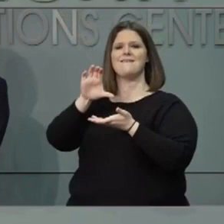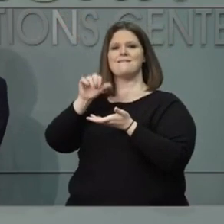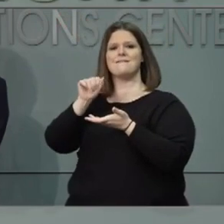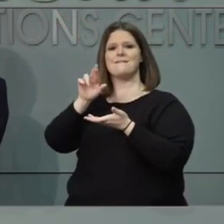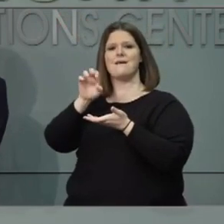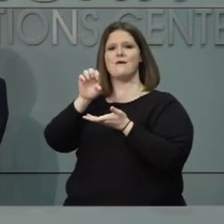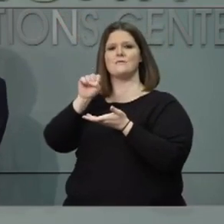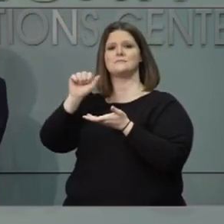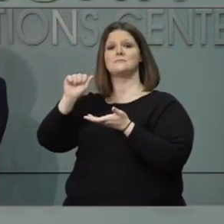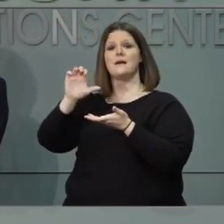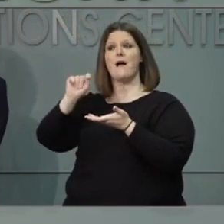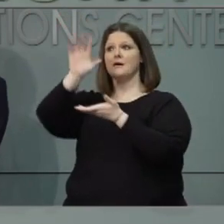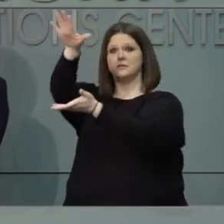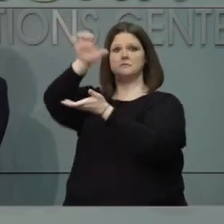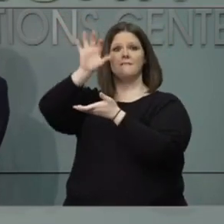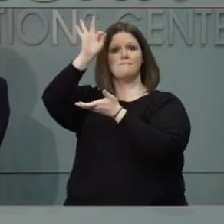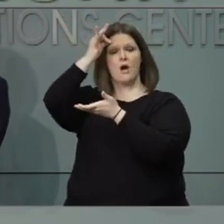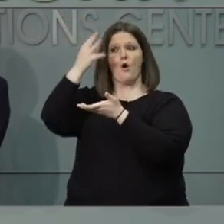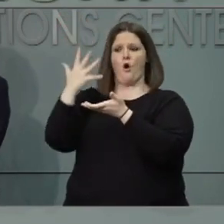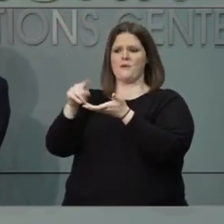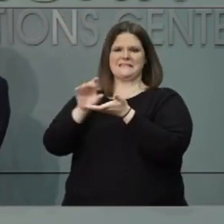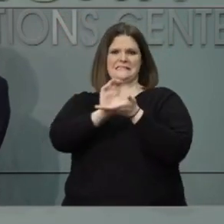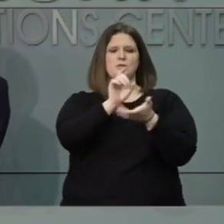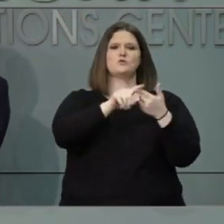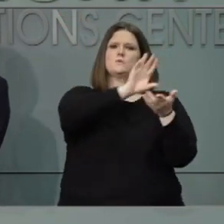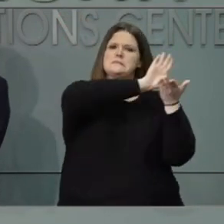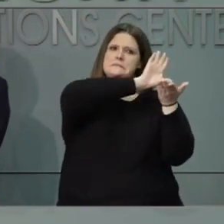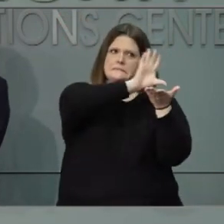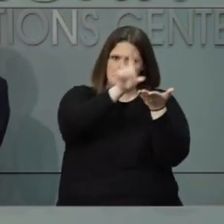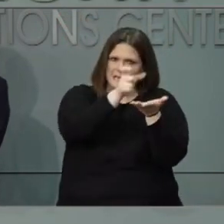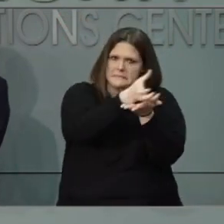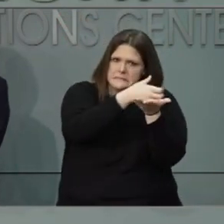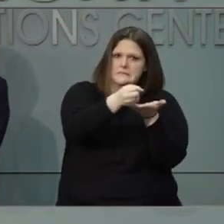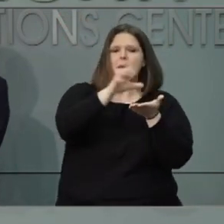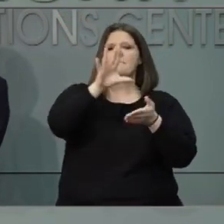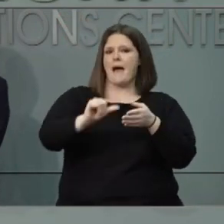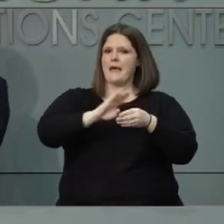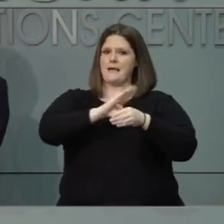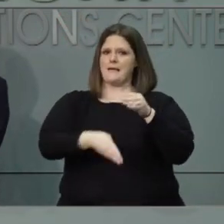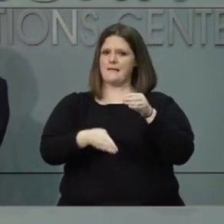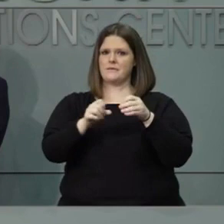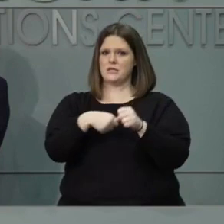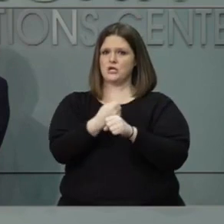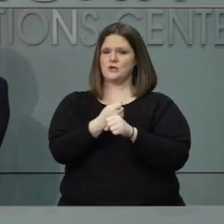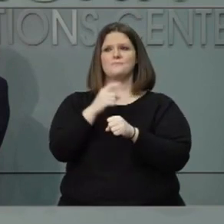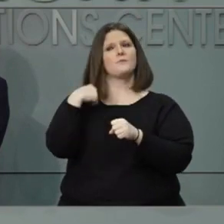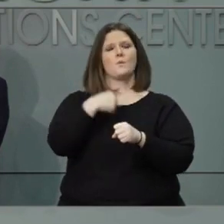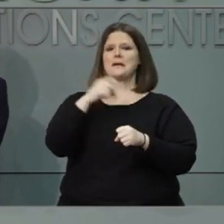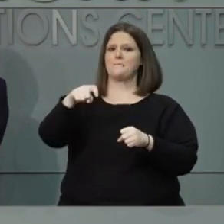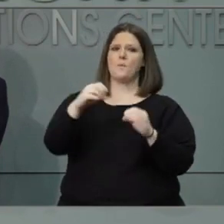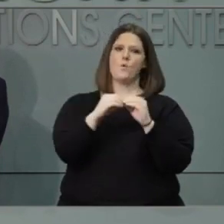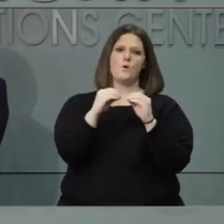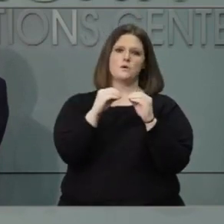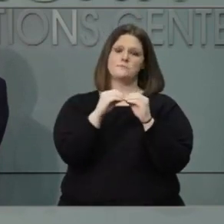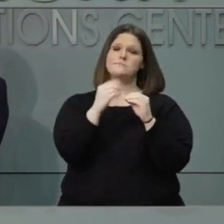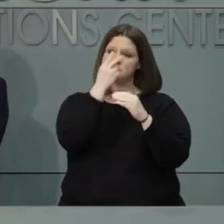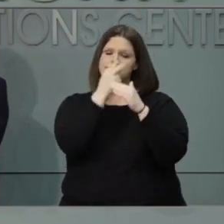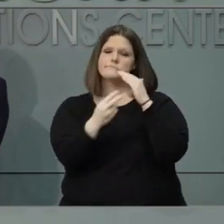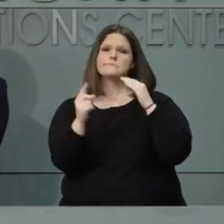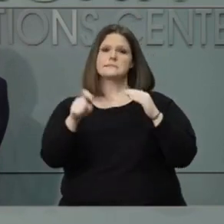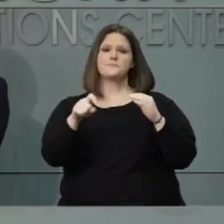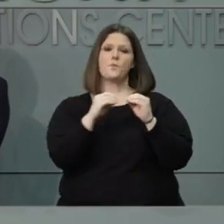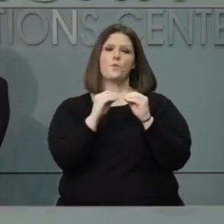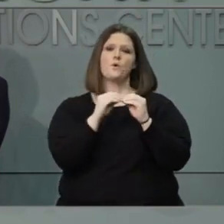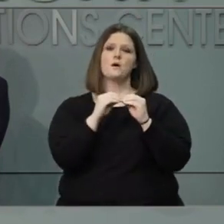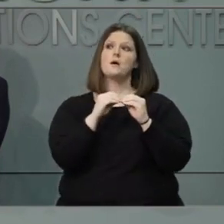government by the end of the year, but we know that we're going to need significantly more. And we're hearing a little more